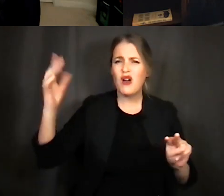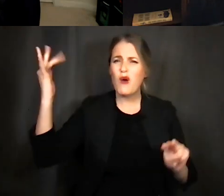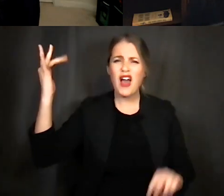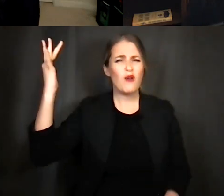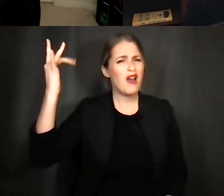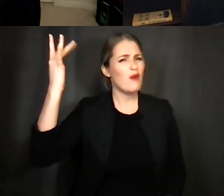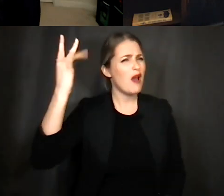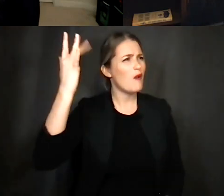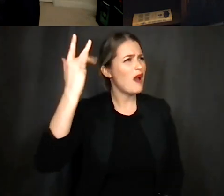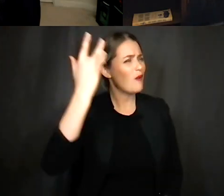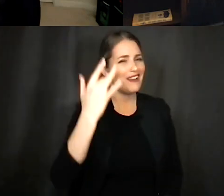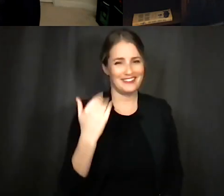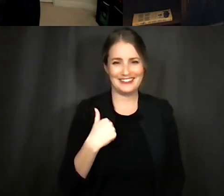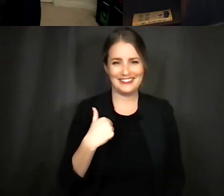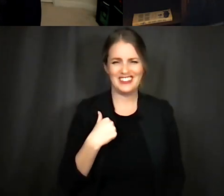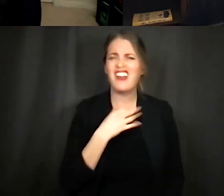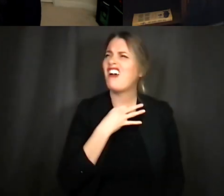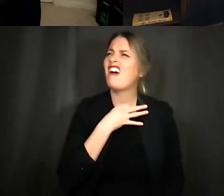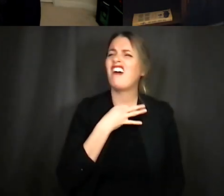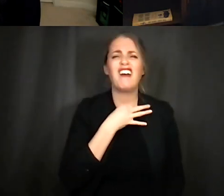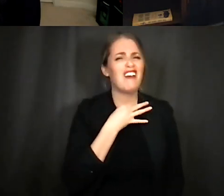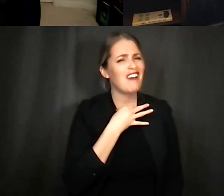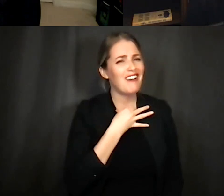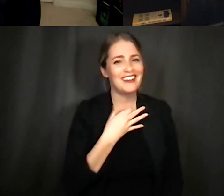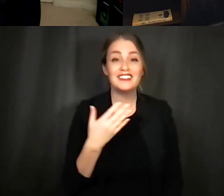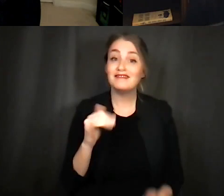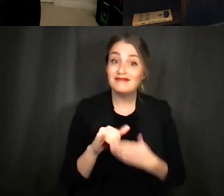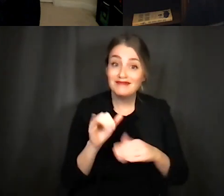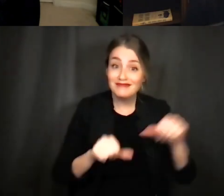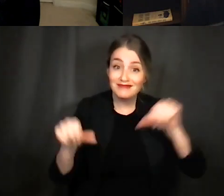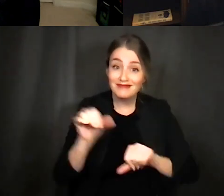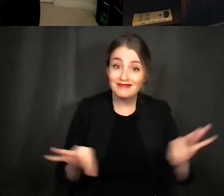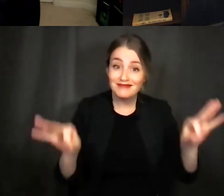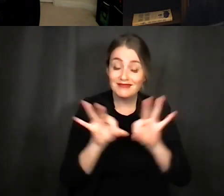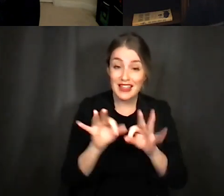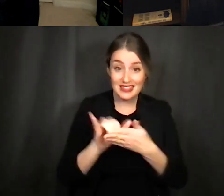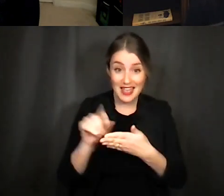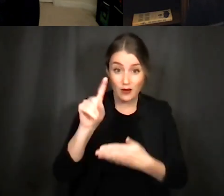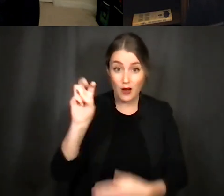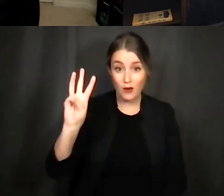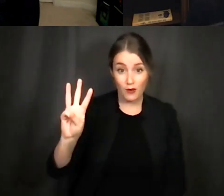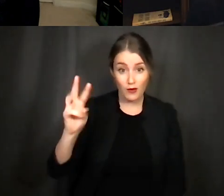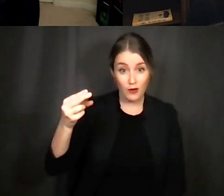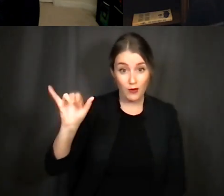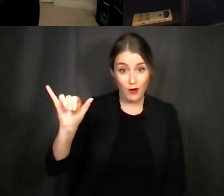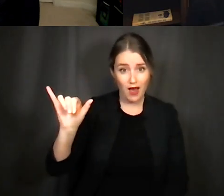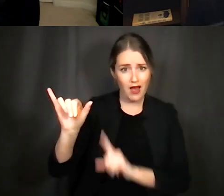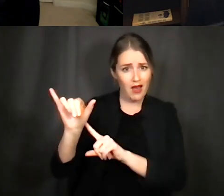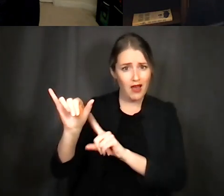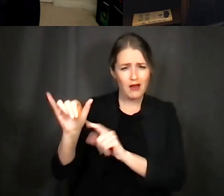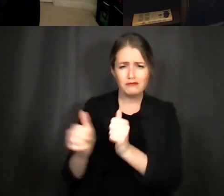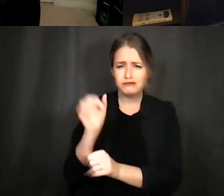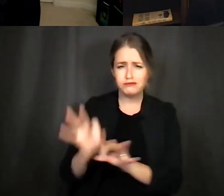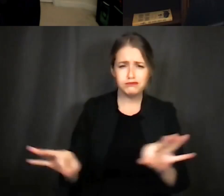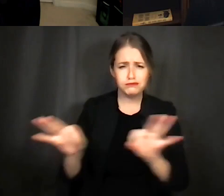why why and that's why i think science is important because i think that that question why is the most important